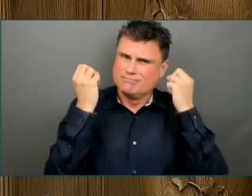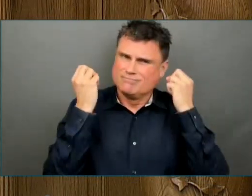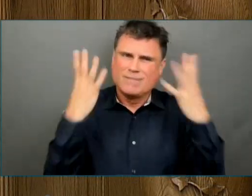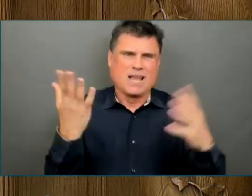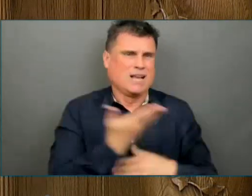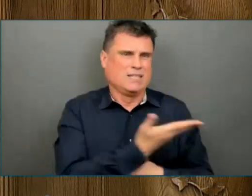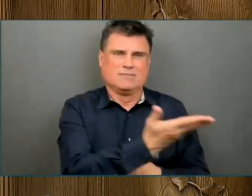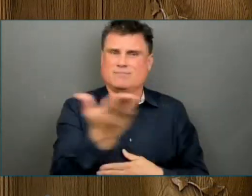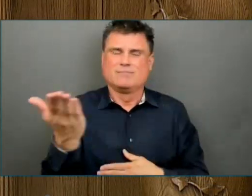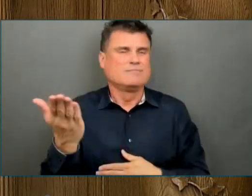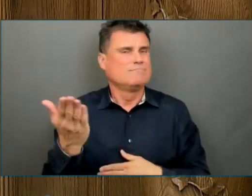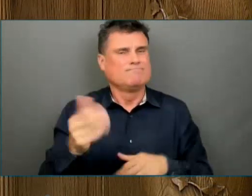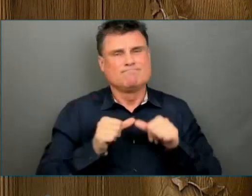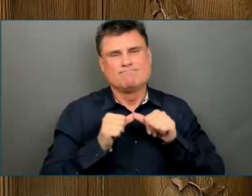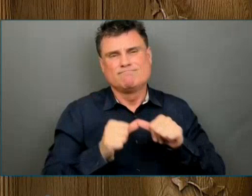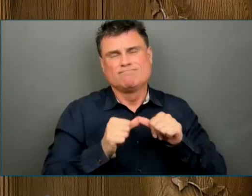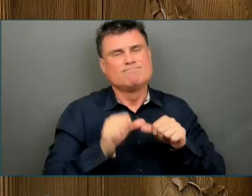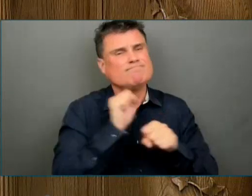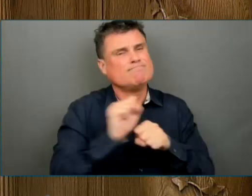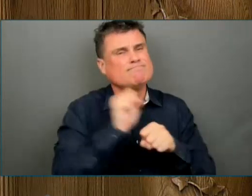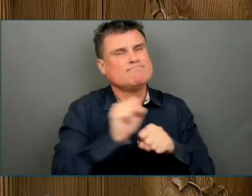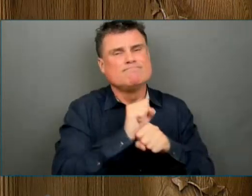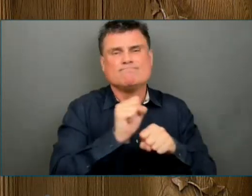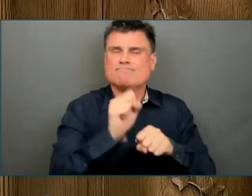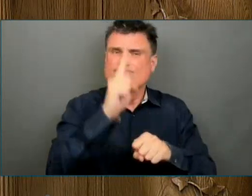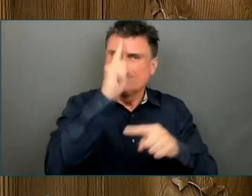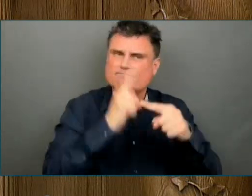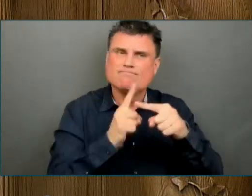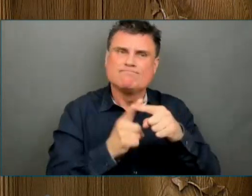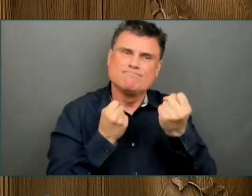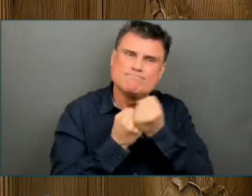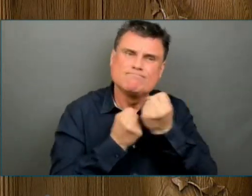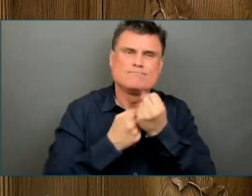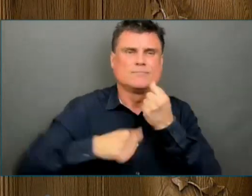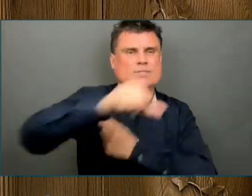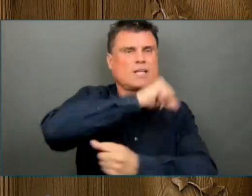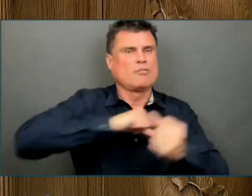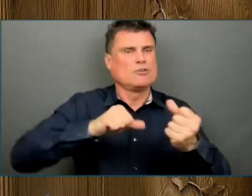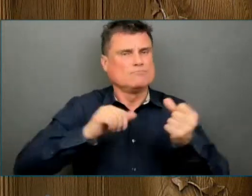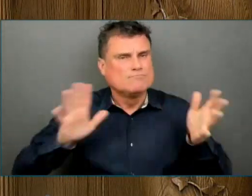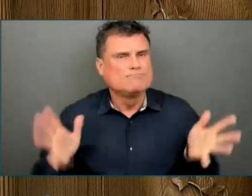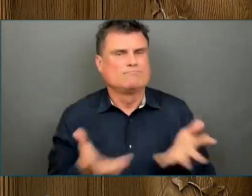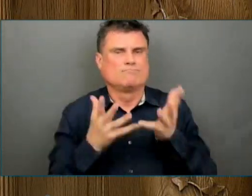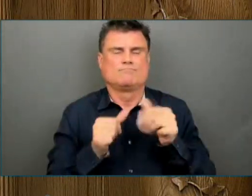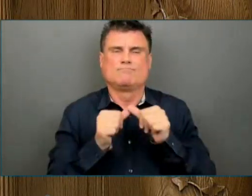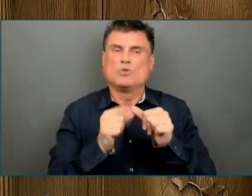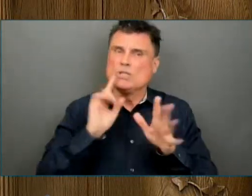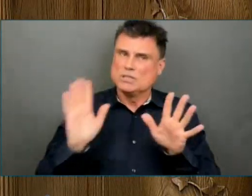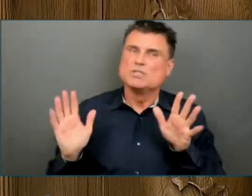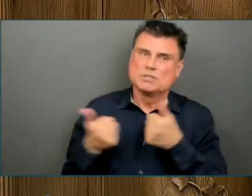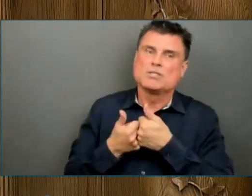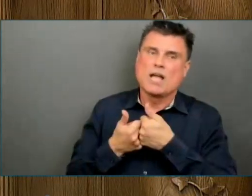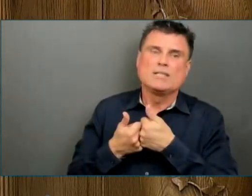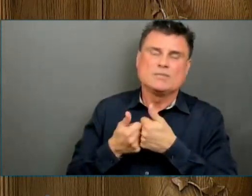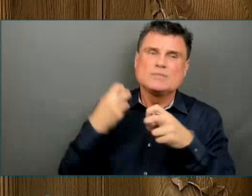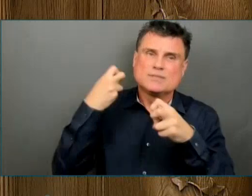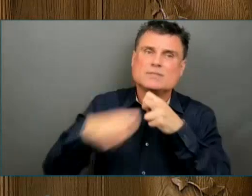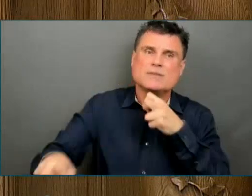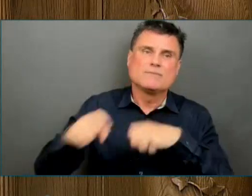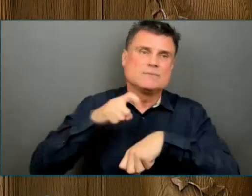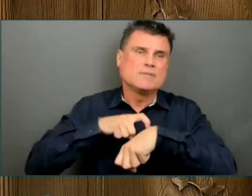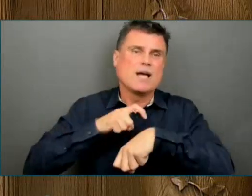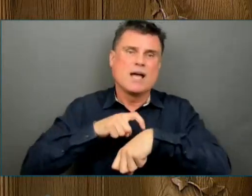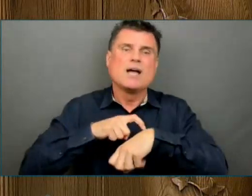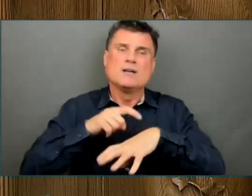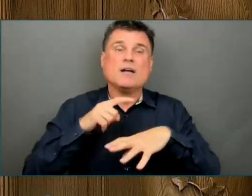The difficult times are not yet over. As we begin this legislative session, your government urges you not to lose sight of what